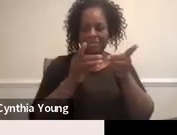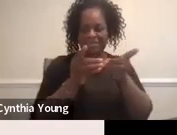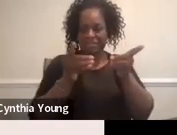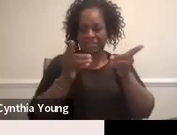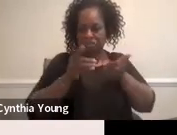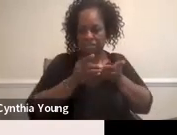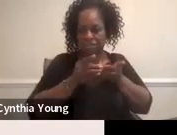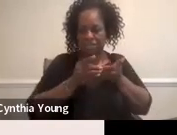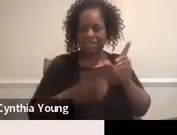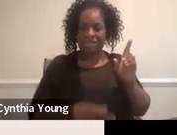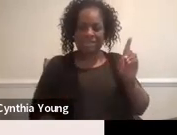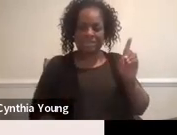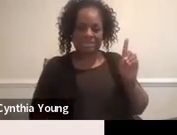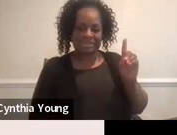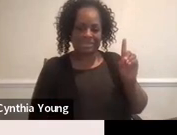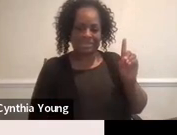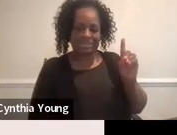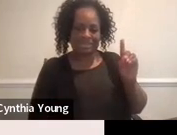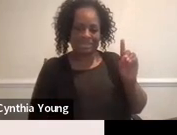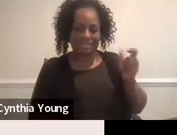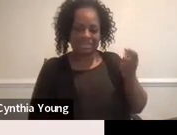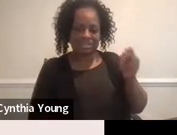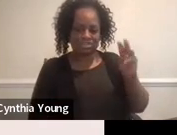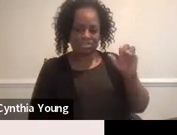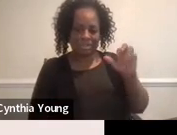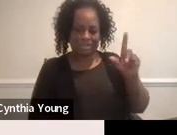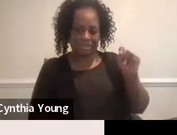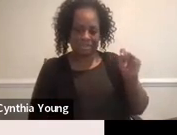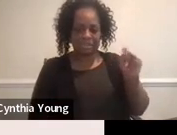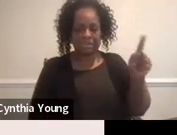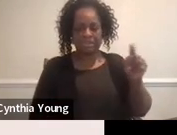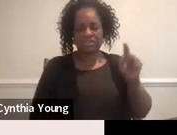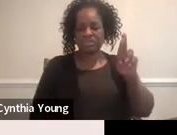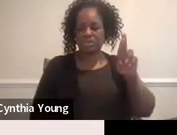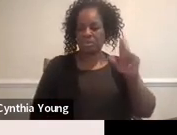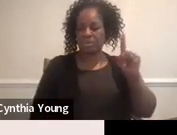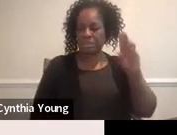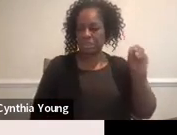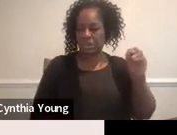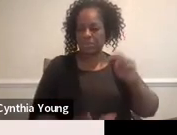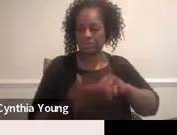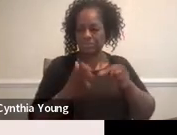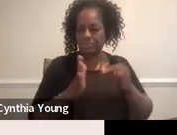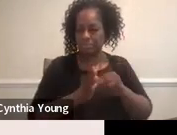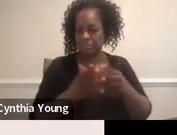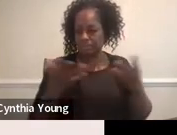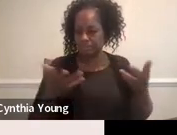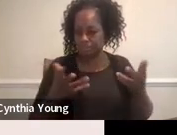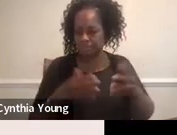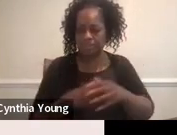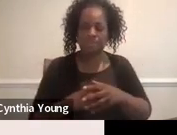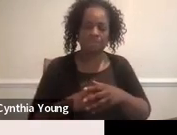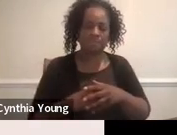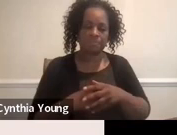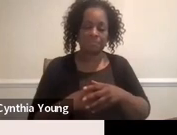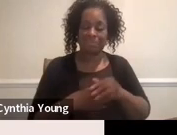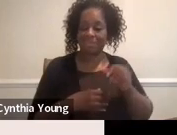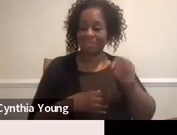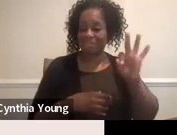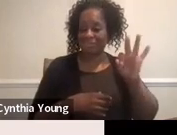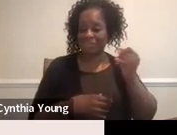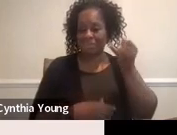And this uses a risk ratio. So what that means is, if